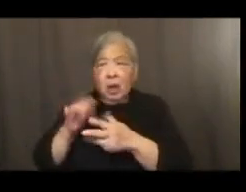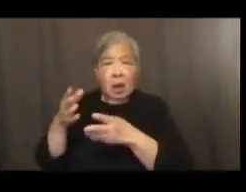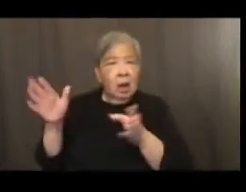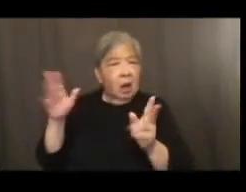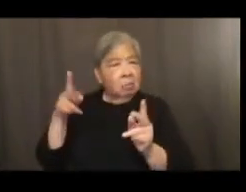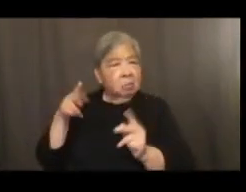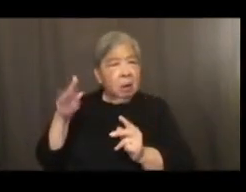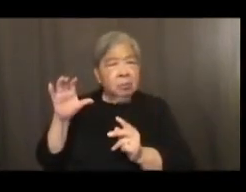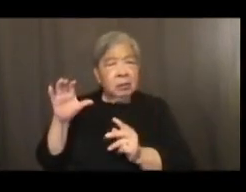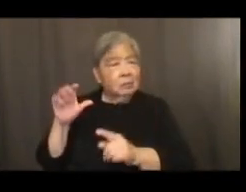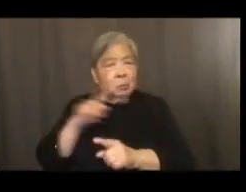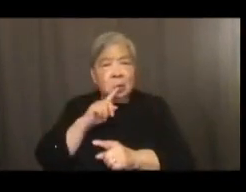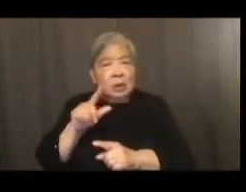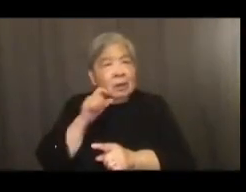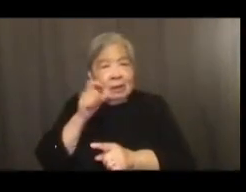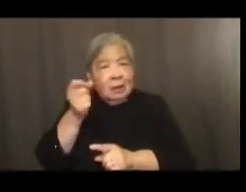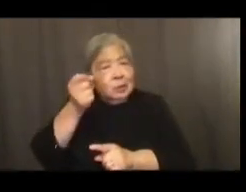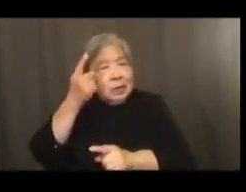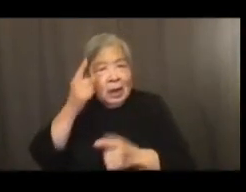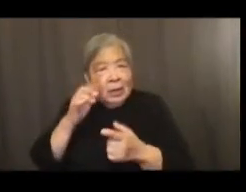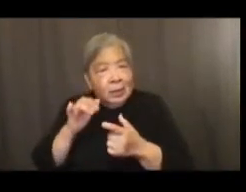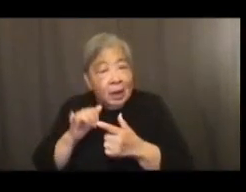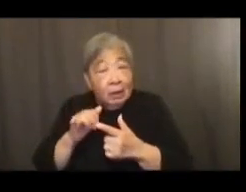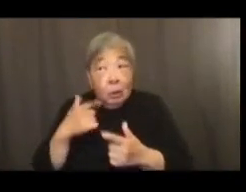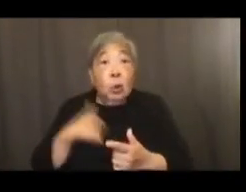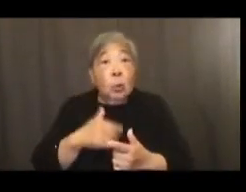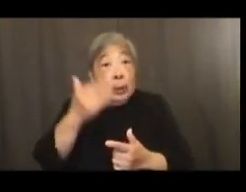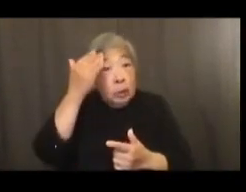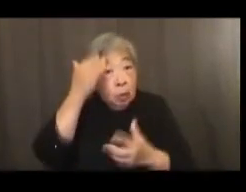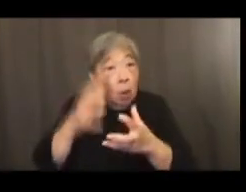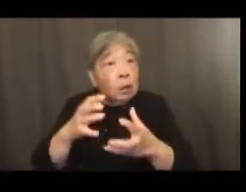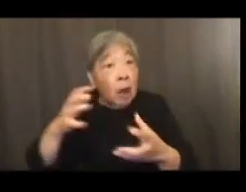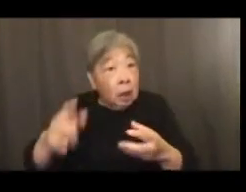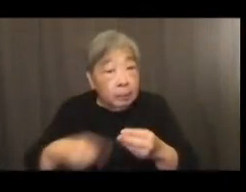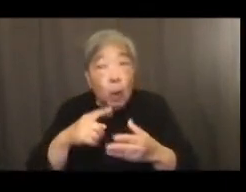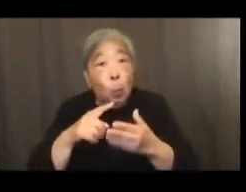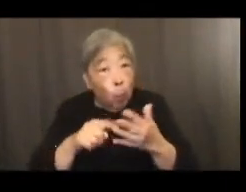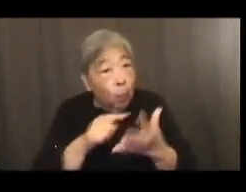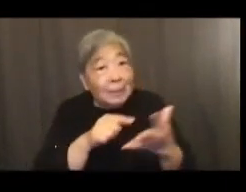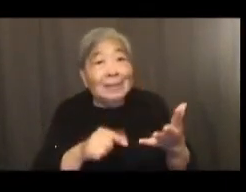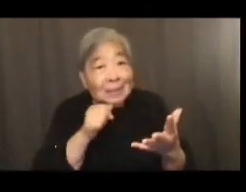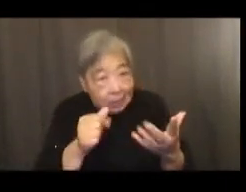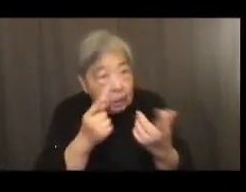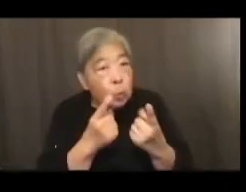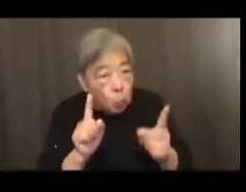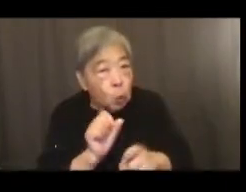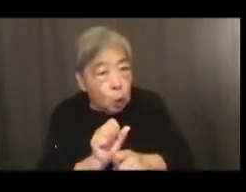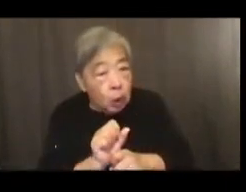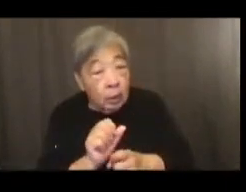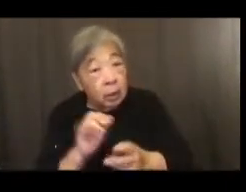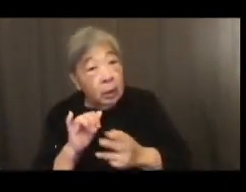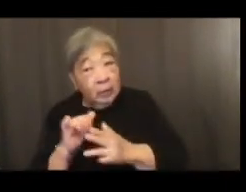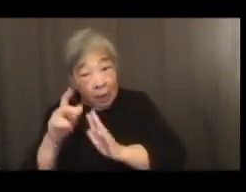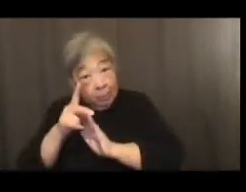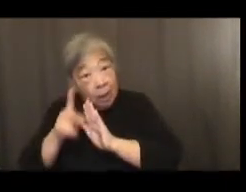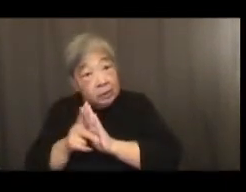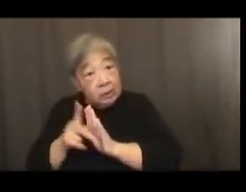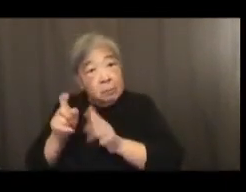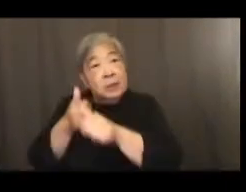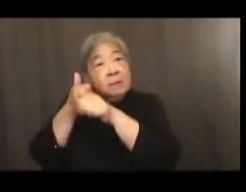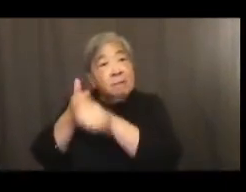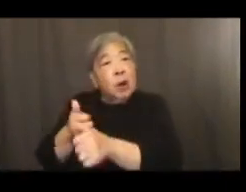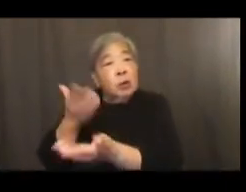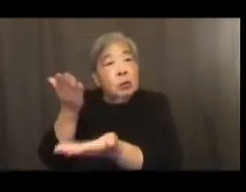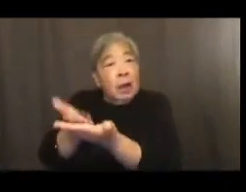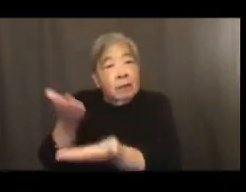for the most part, understand that we know a lot about what doesn't work. And that policy needs to be based on evidence and